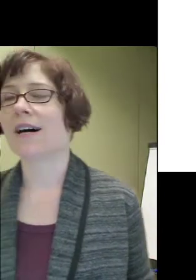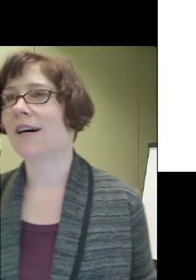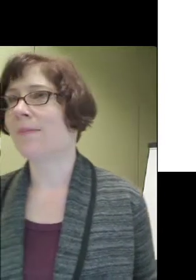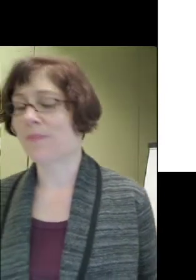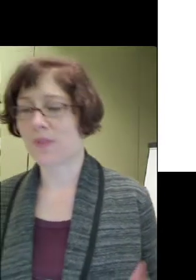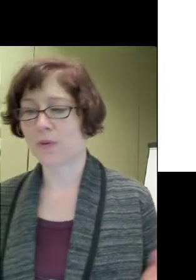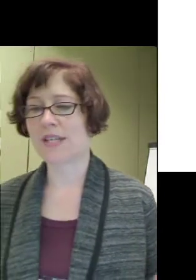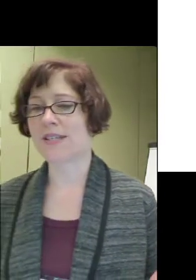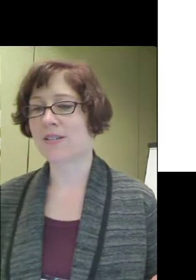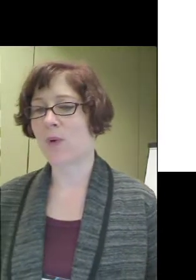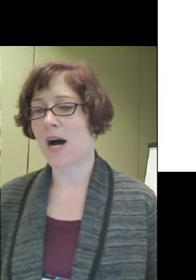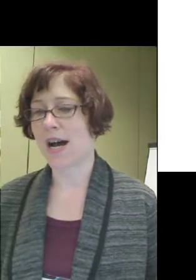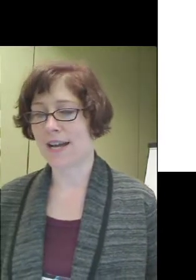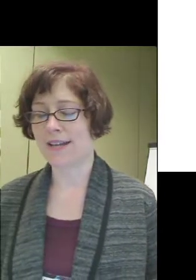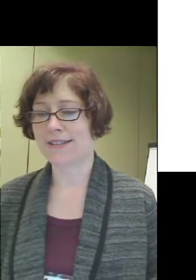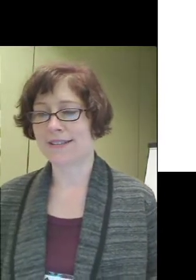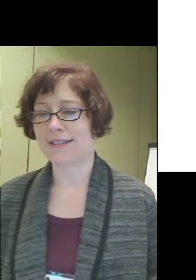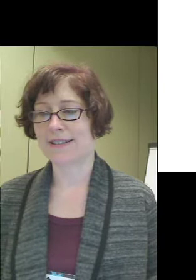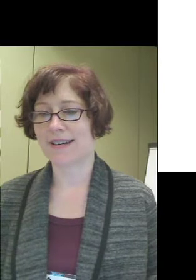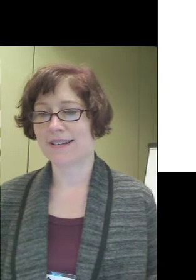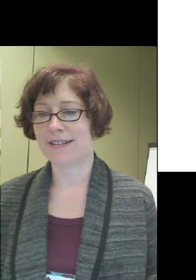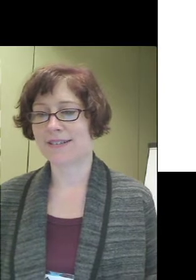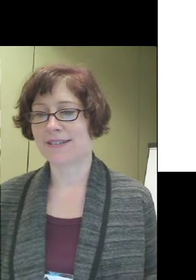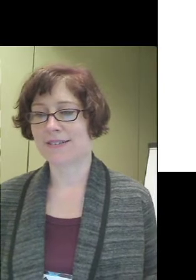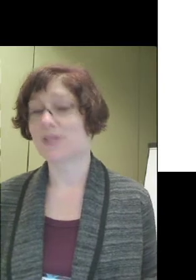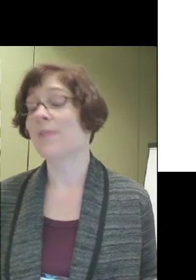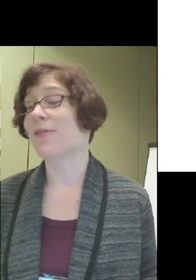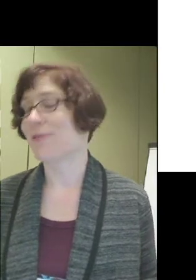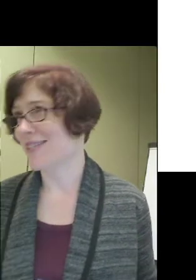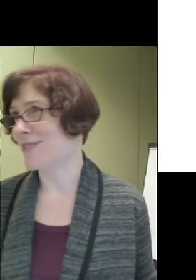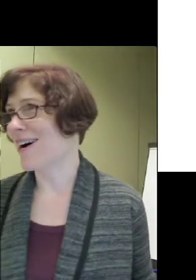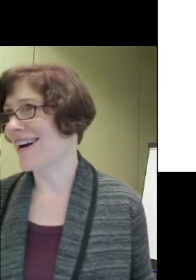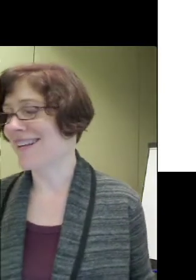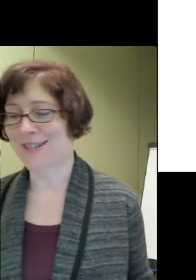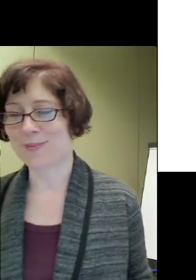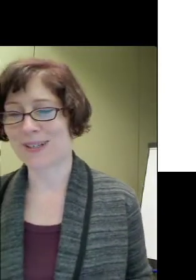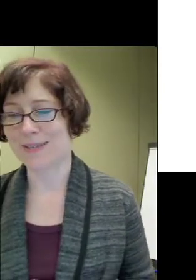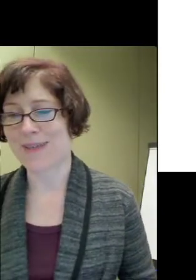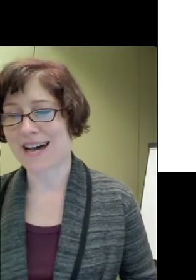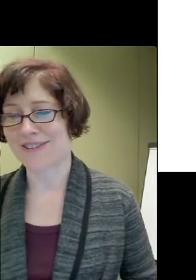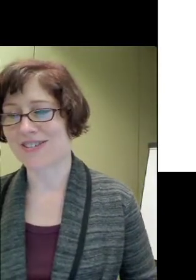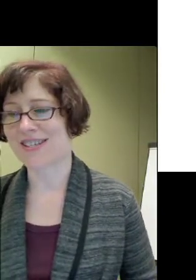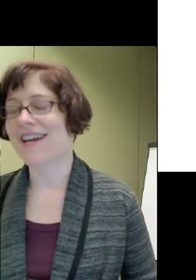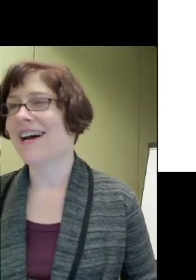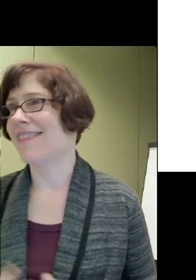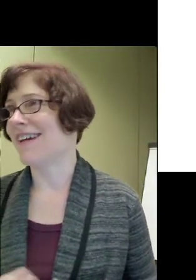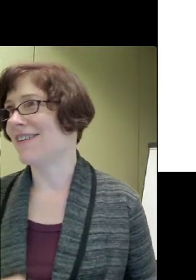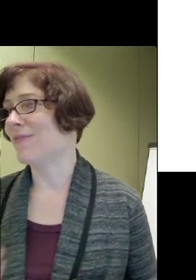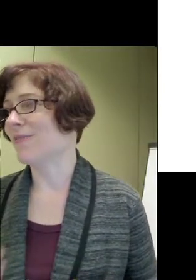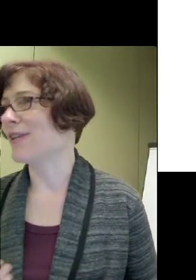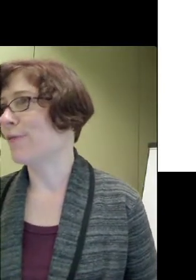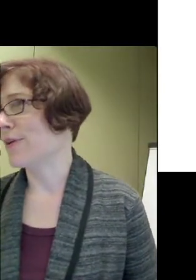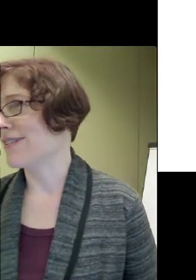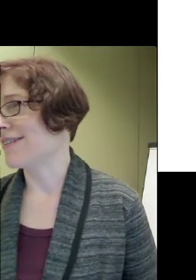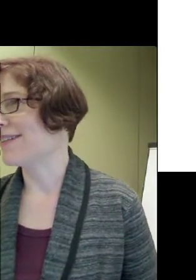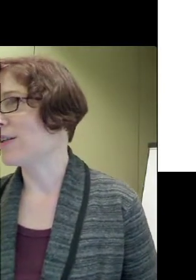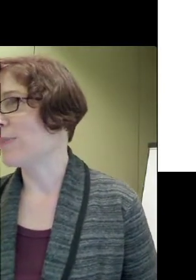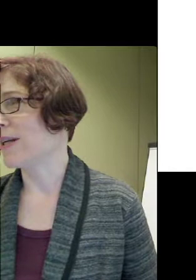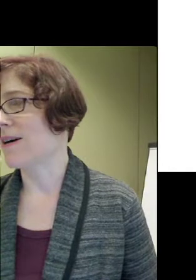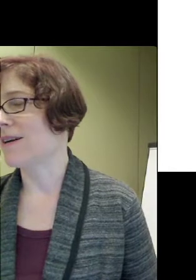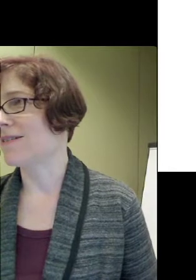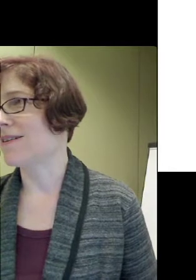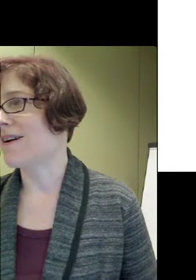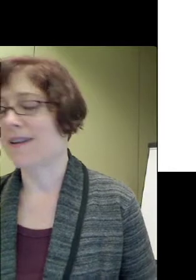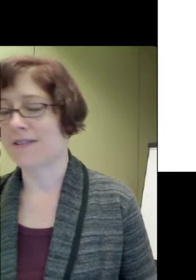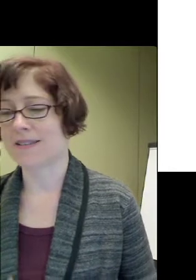the reasons why, some of the reasons why accessibility matters. And then really focus a